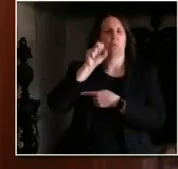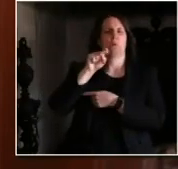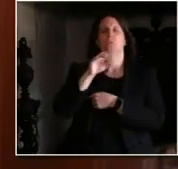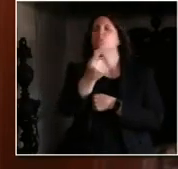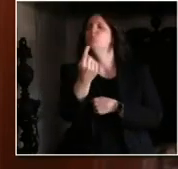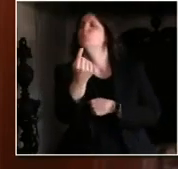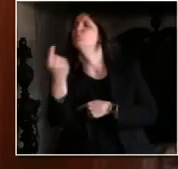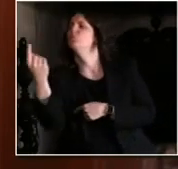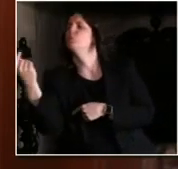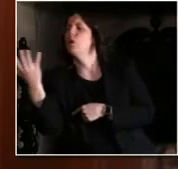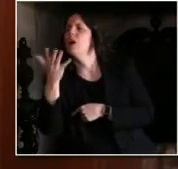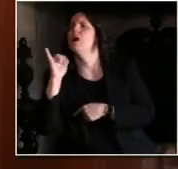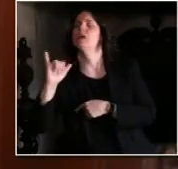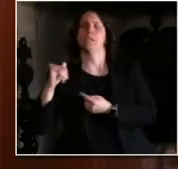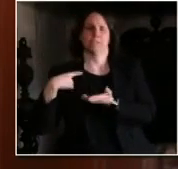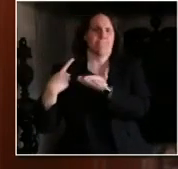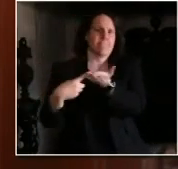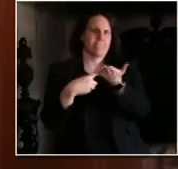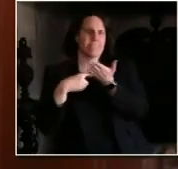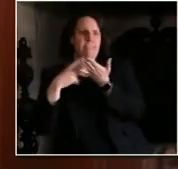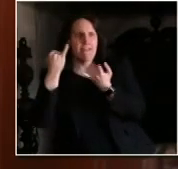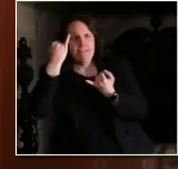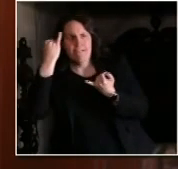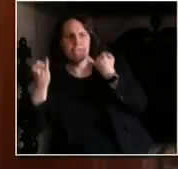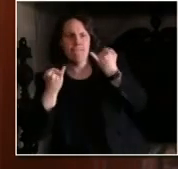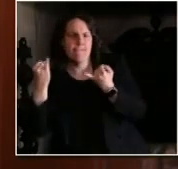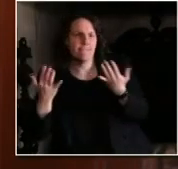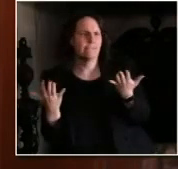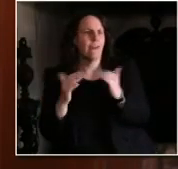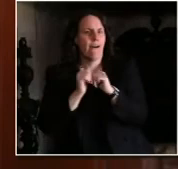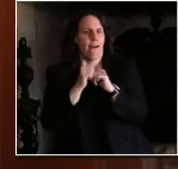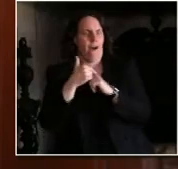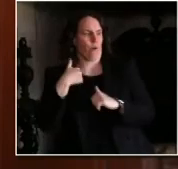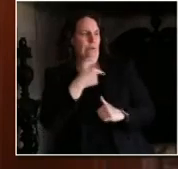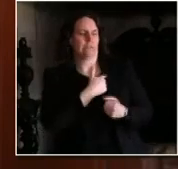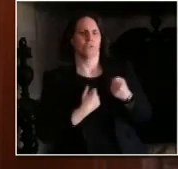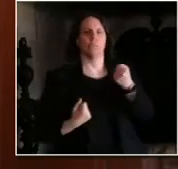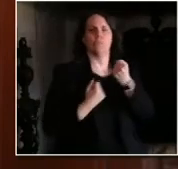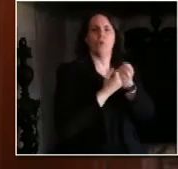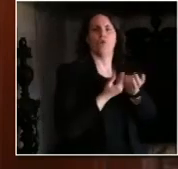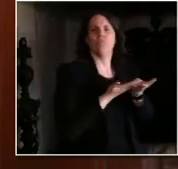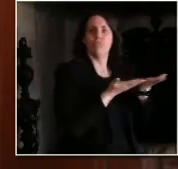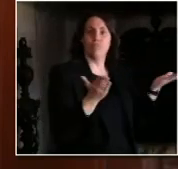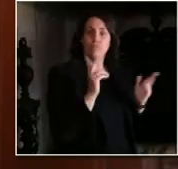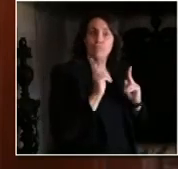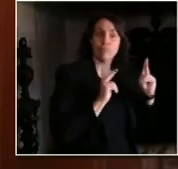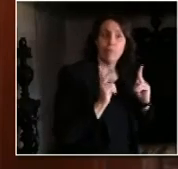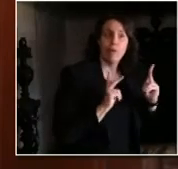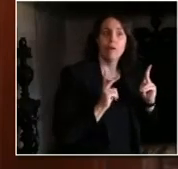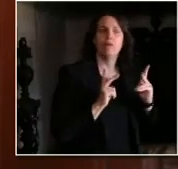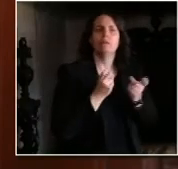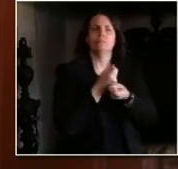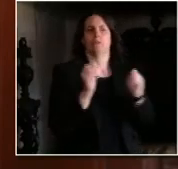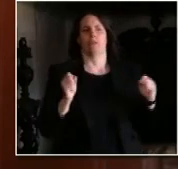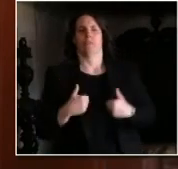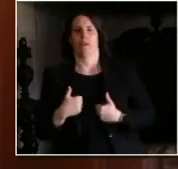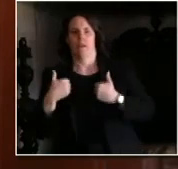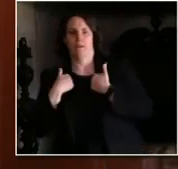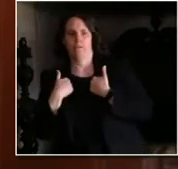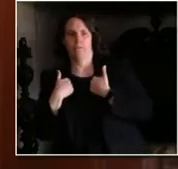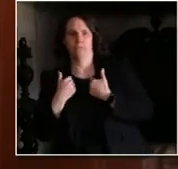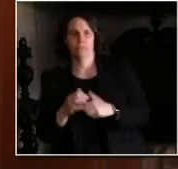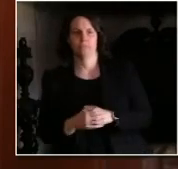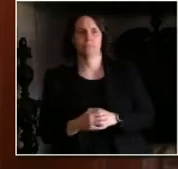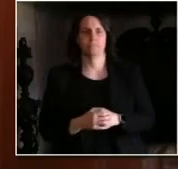our people and the community. We recognize that our economies are all reliant on each other, and we must work together to